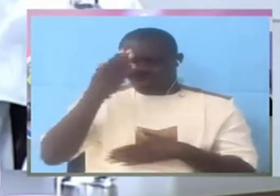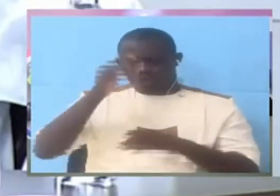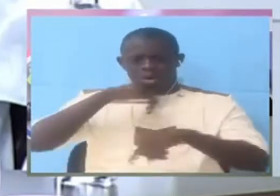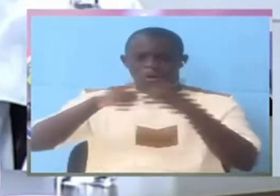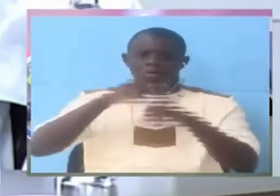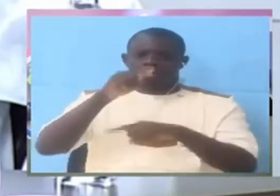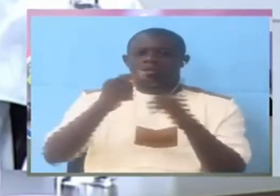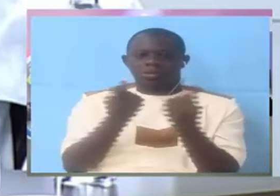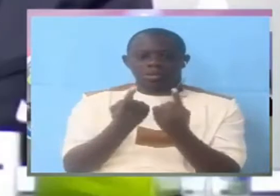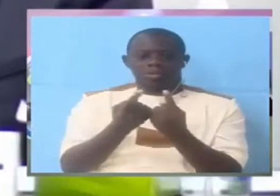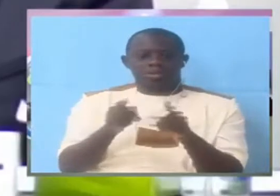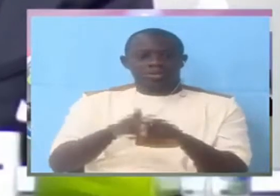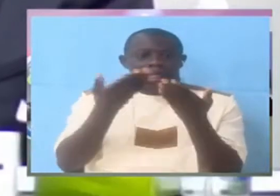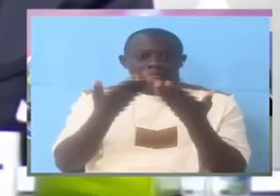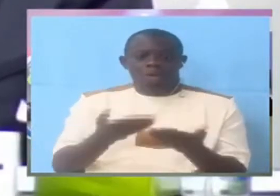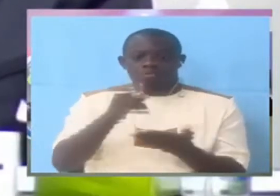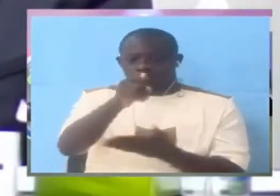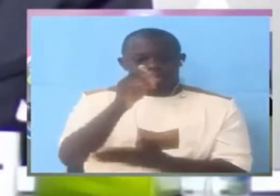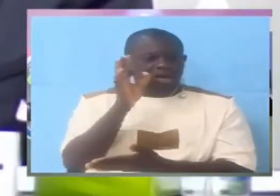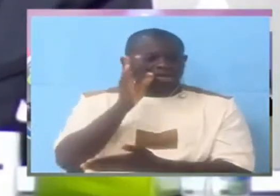Still, you are answering your own question.